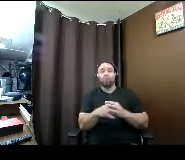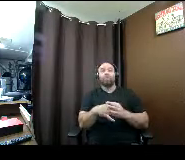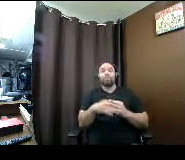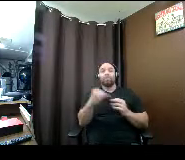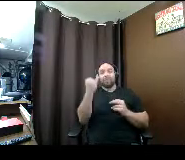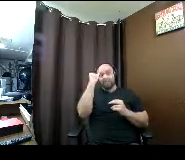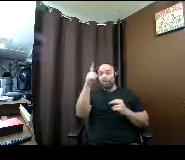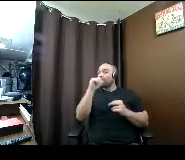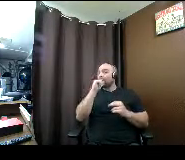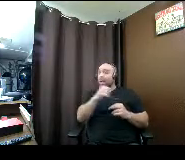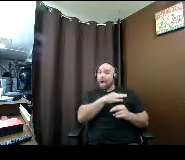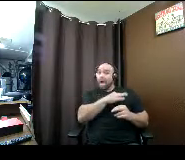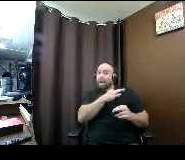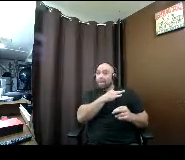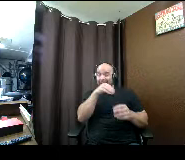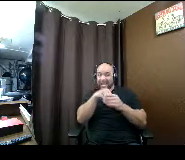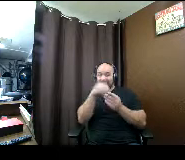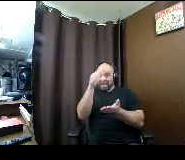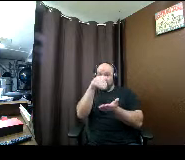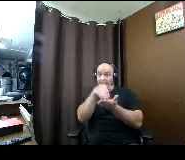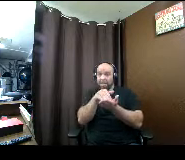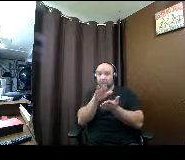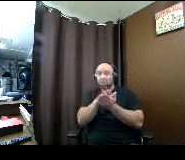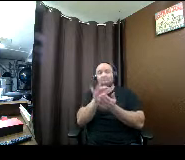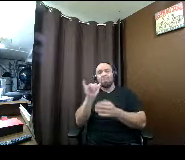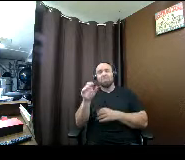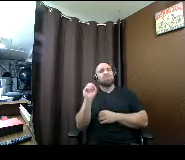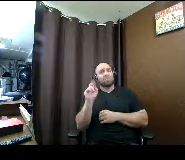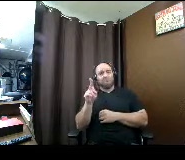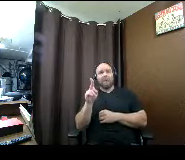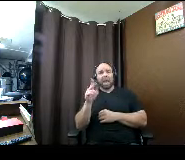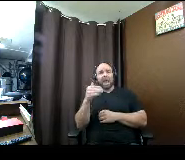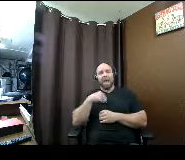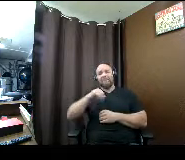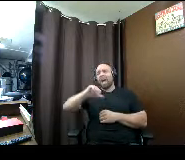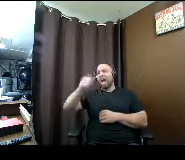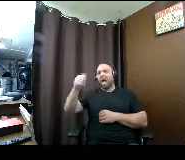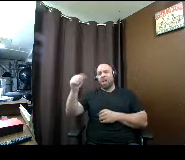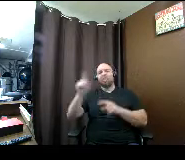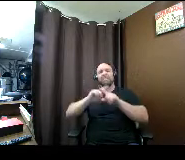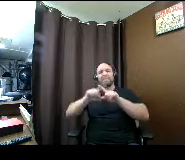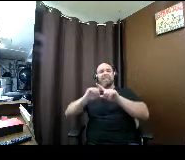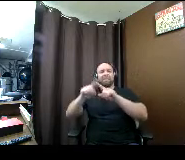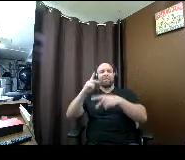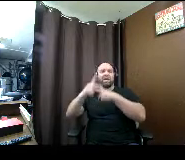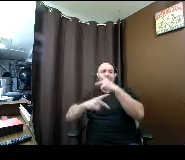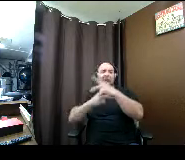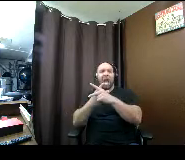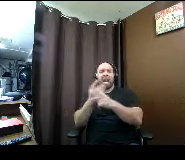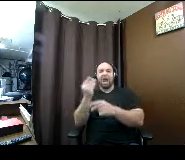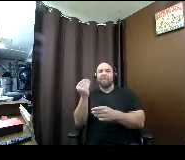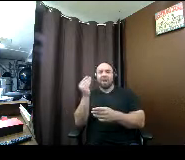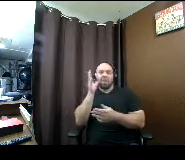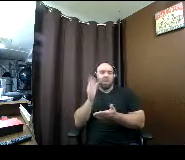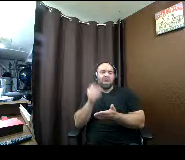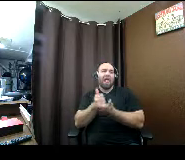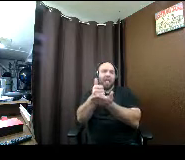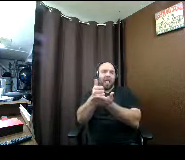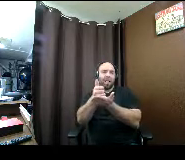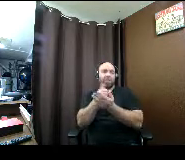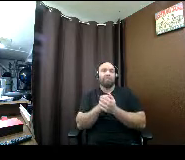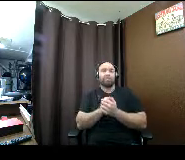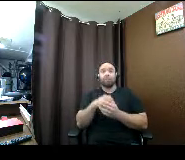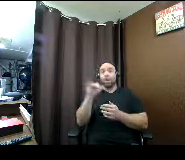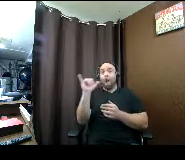or in meals flaming uh that's okay there are other types of funding that will help don't worry we also have